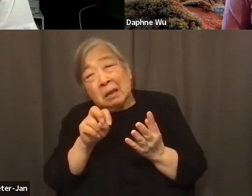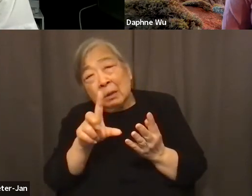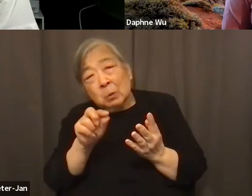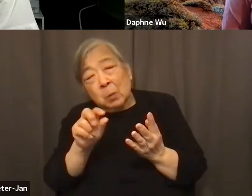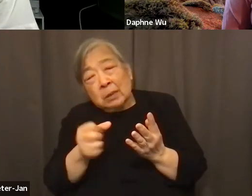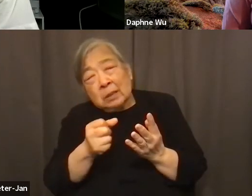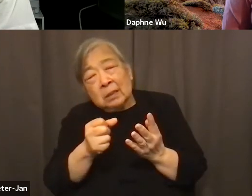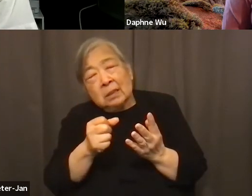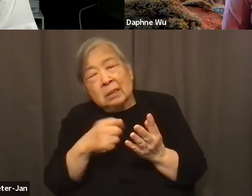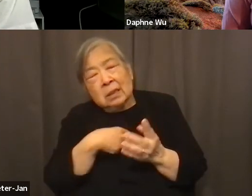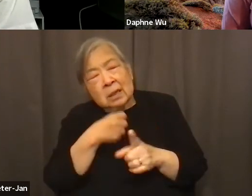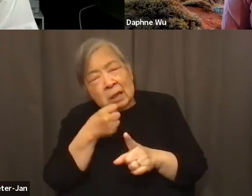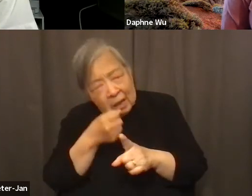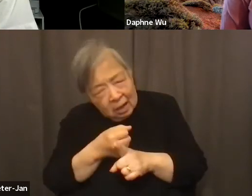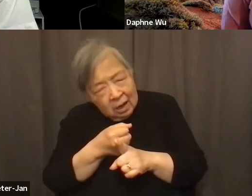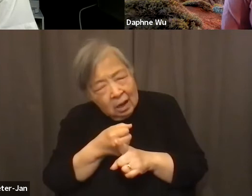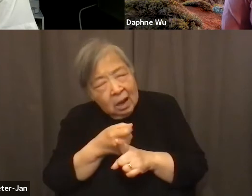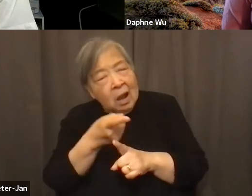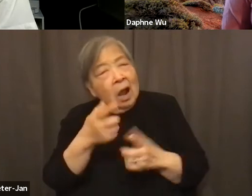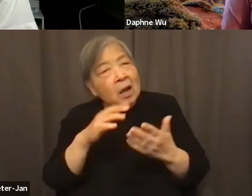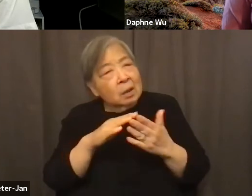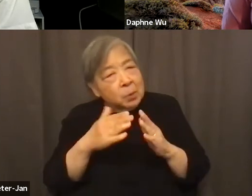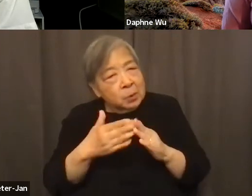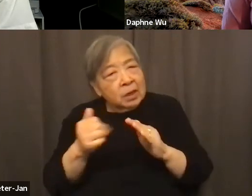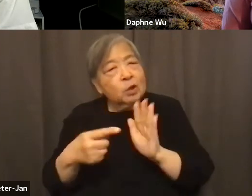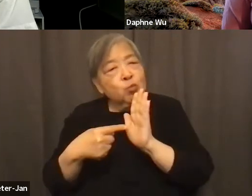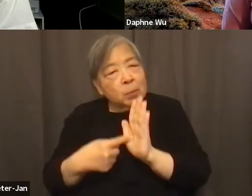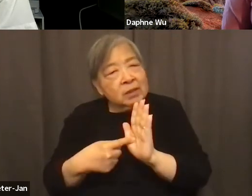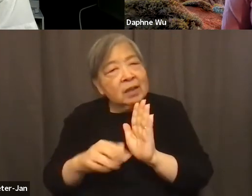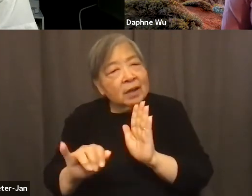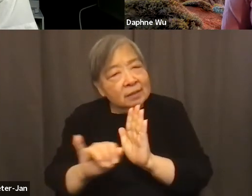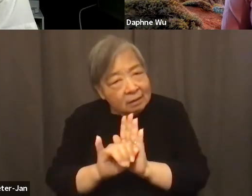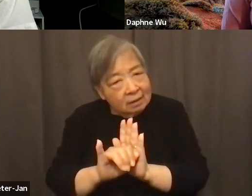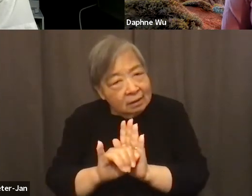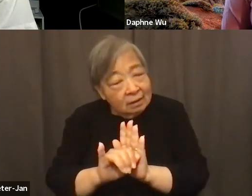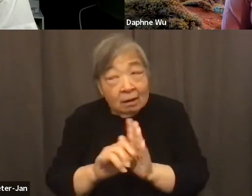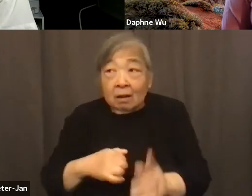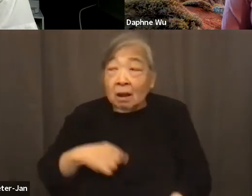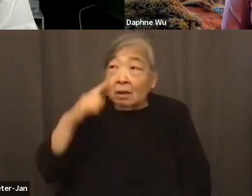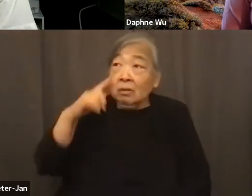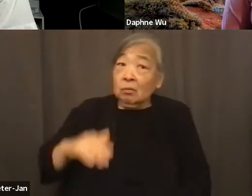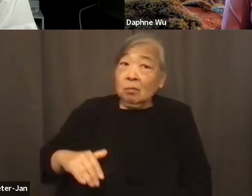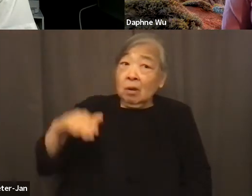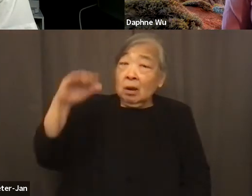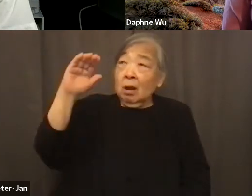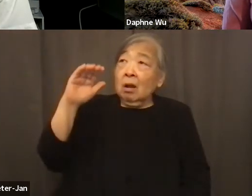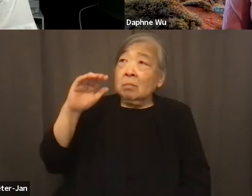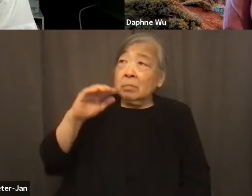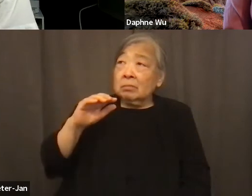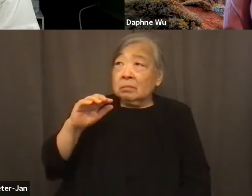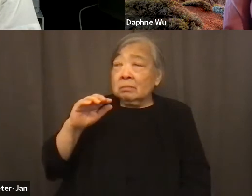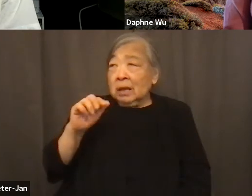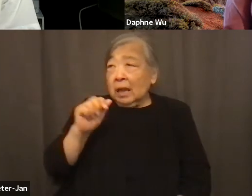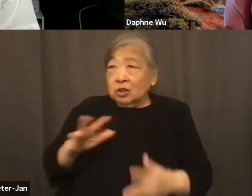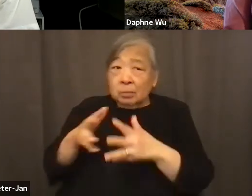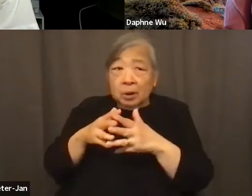how much a community can represent identity. You know, it, I think for growing up Asian-American, particularly the conversations that are